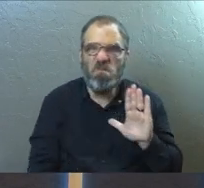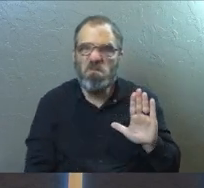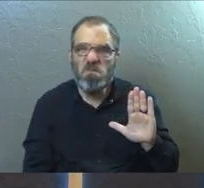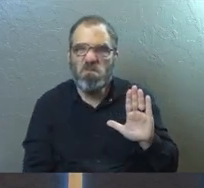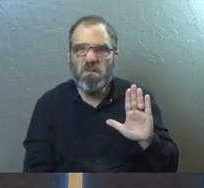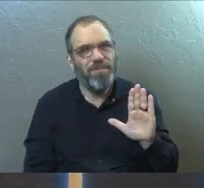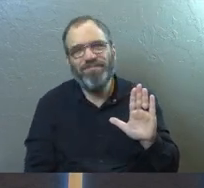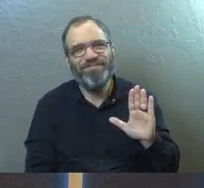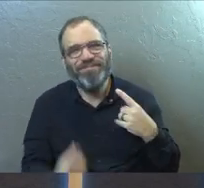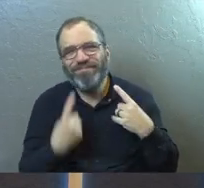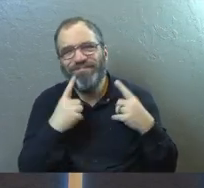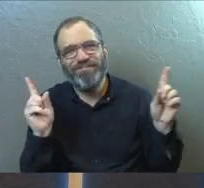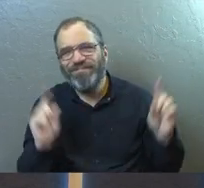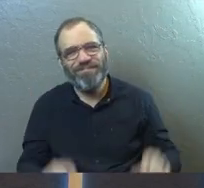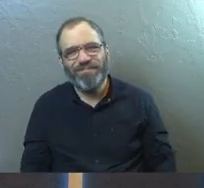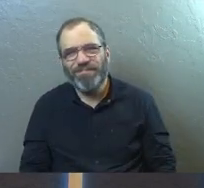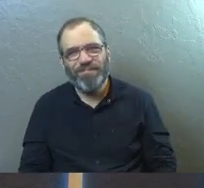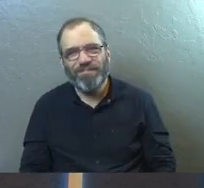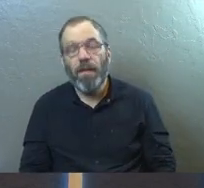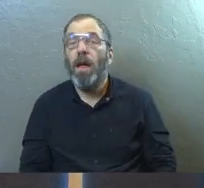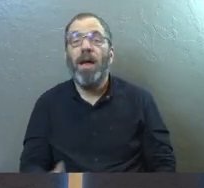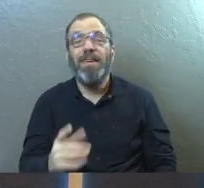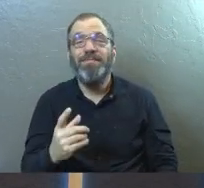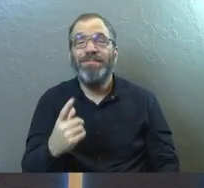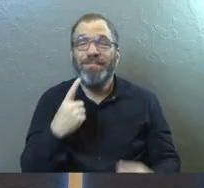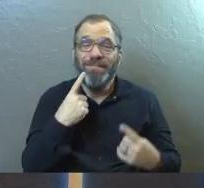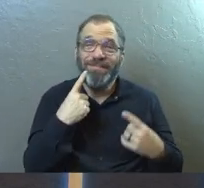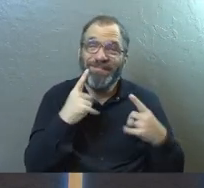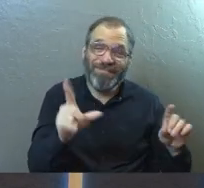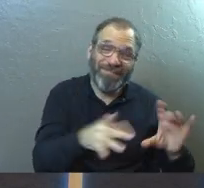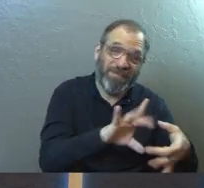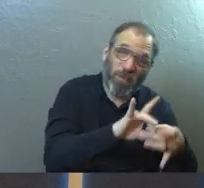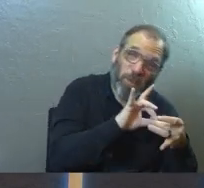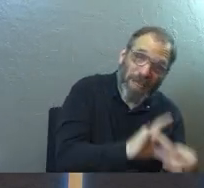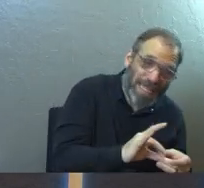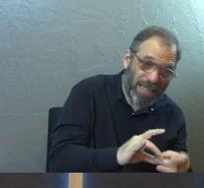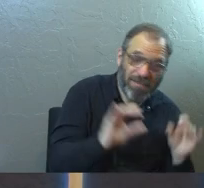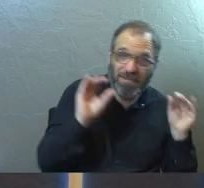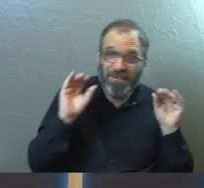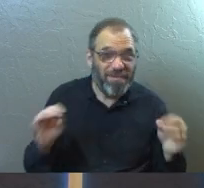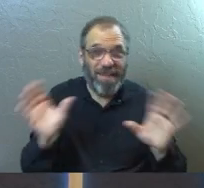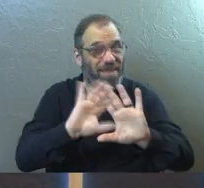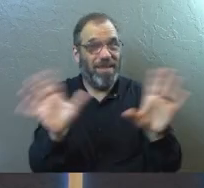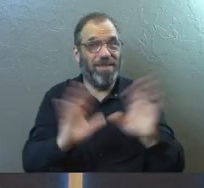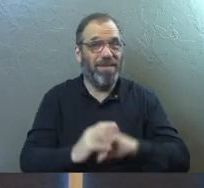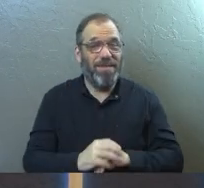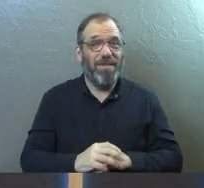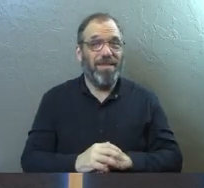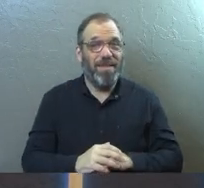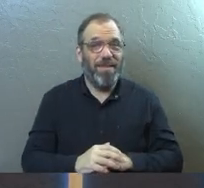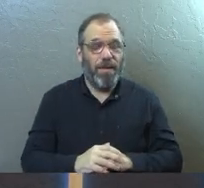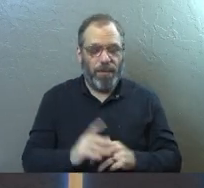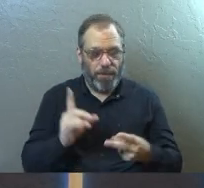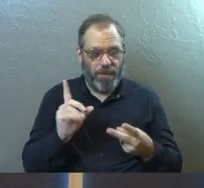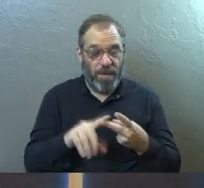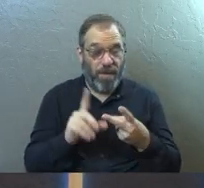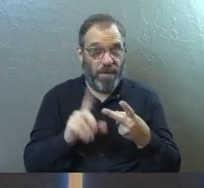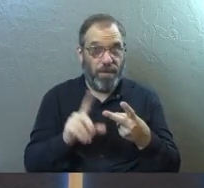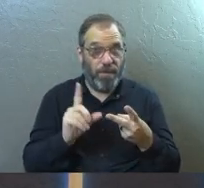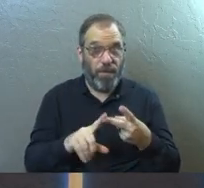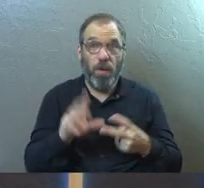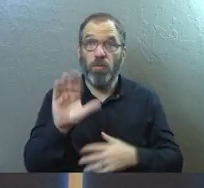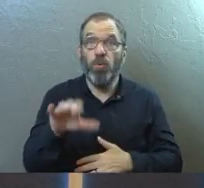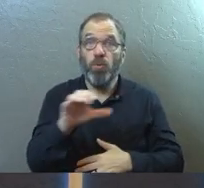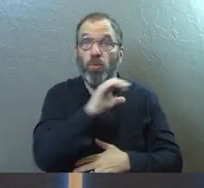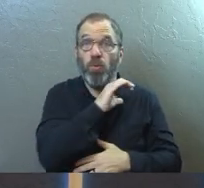and it won't work. Again, it doesn't work in your relationships. It doesn't work in anything. The other thing I would say is